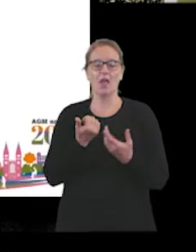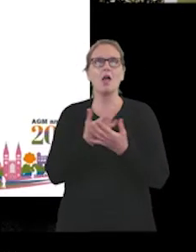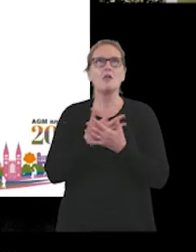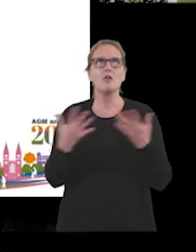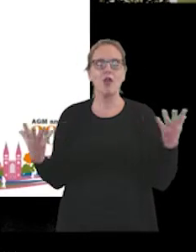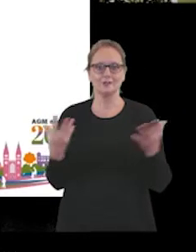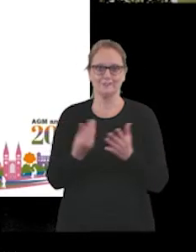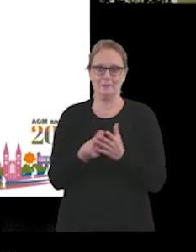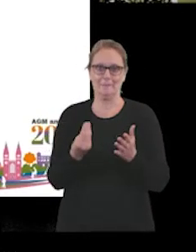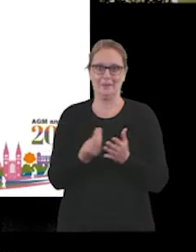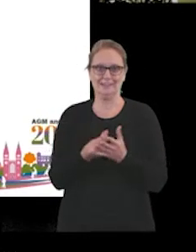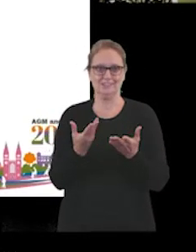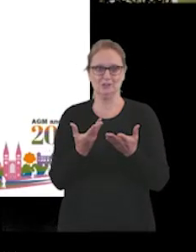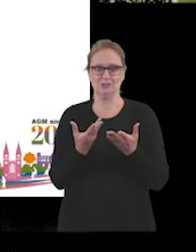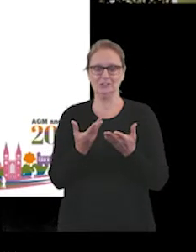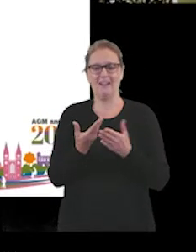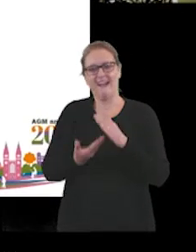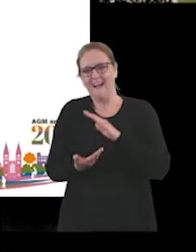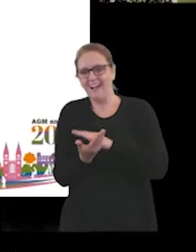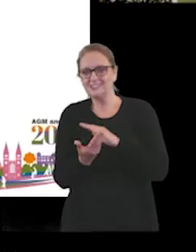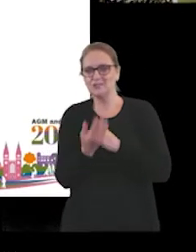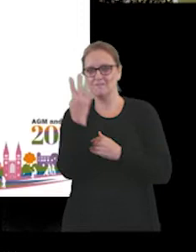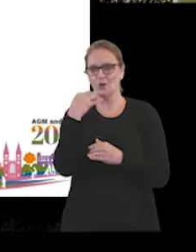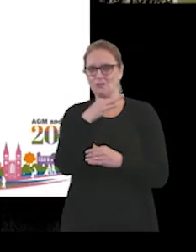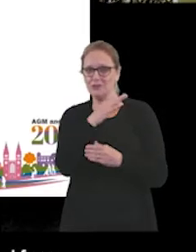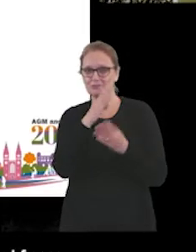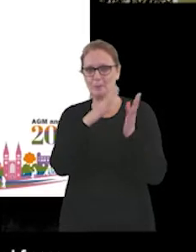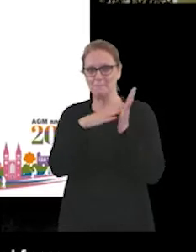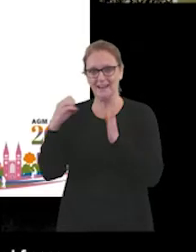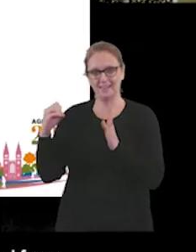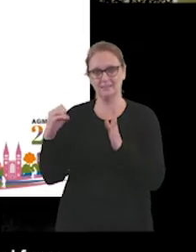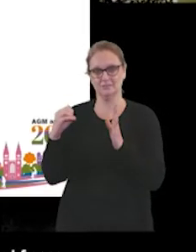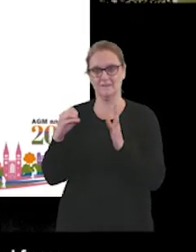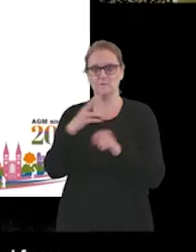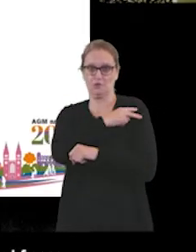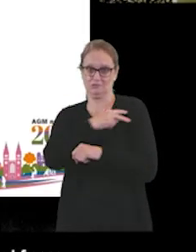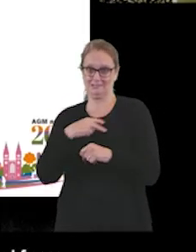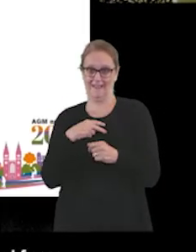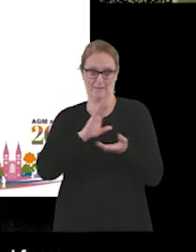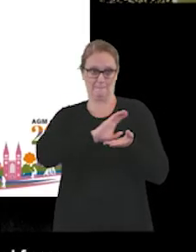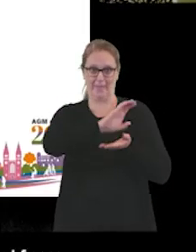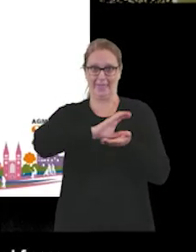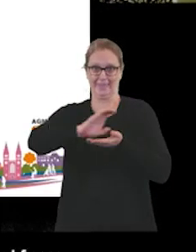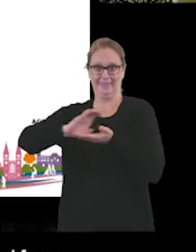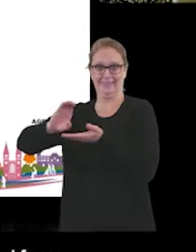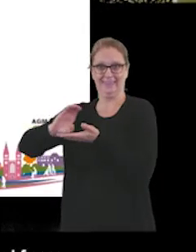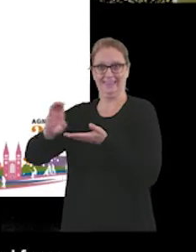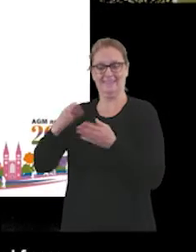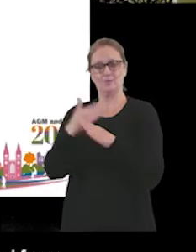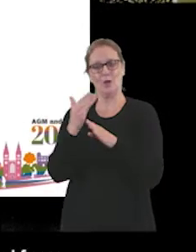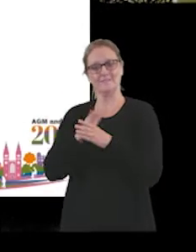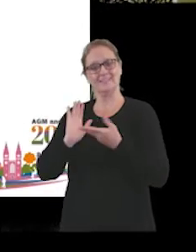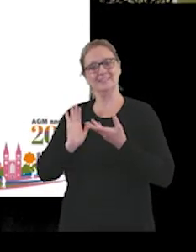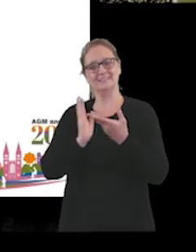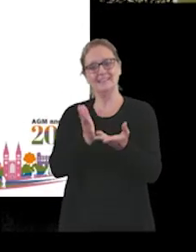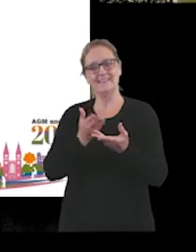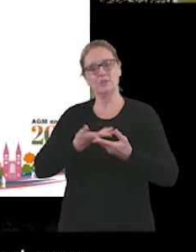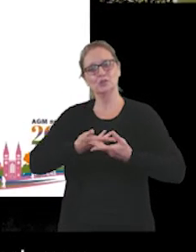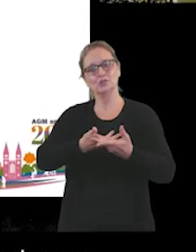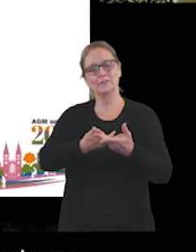vast majority of our money, just under £400 million of it on our staff and on our workforce to deliver our services.